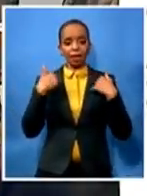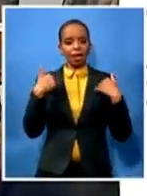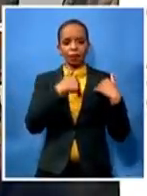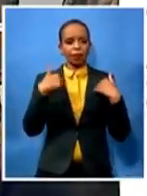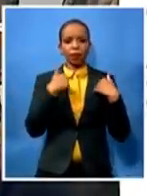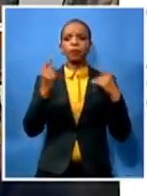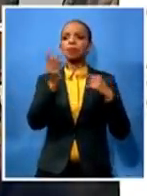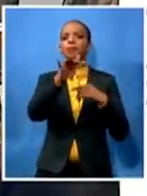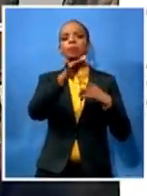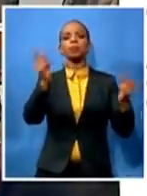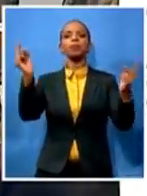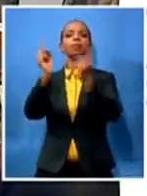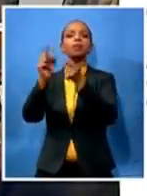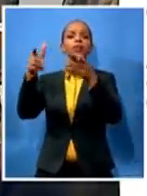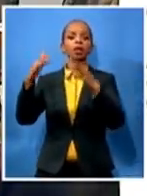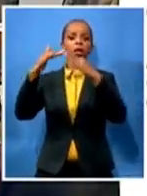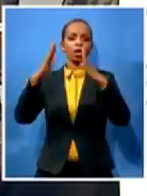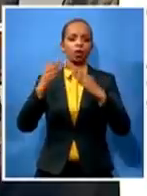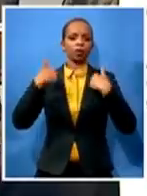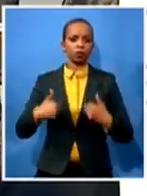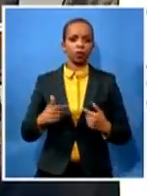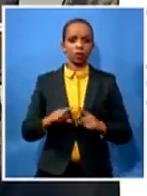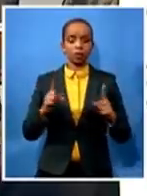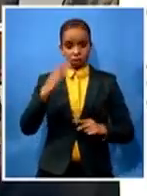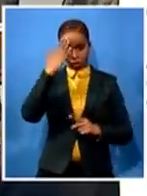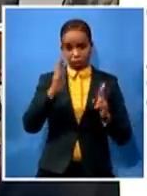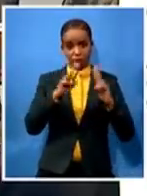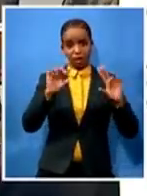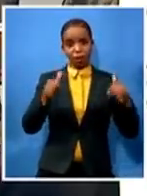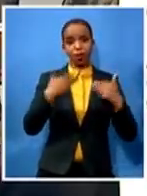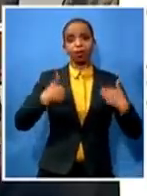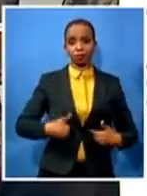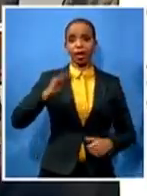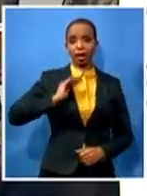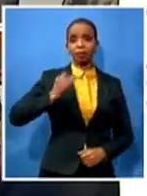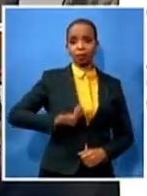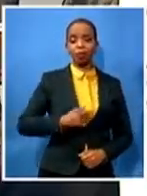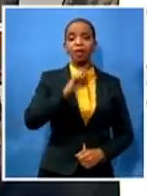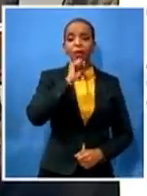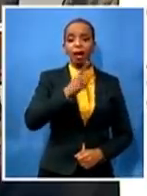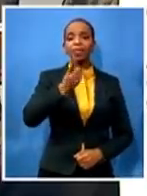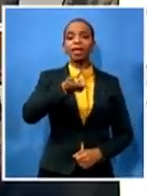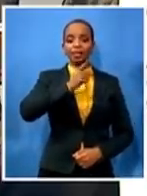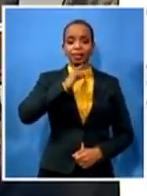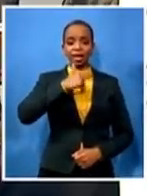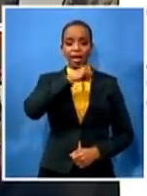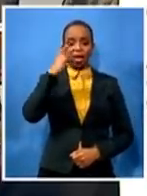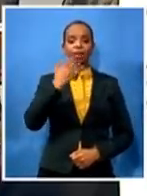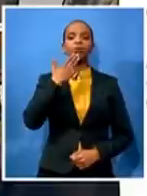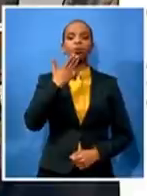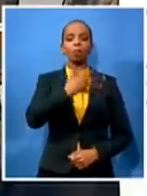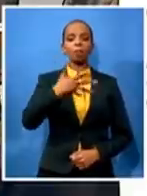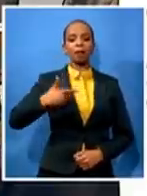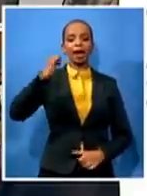a busy woman and hence i was also given the name mama action i'm always on the road for church reasons for community